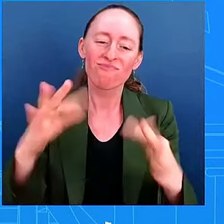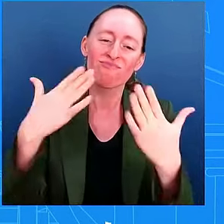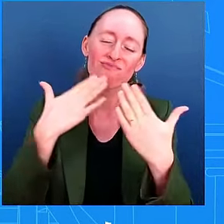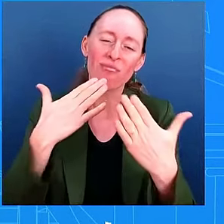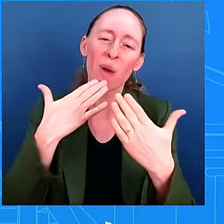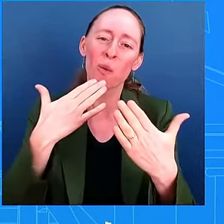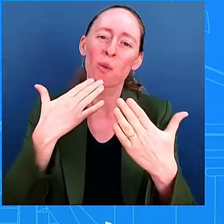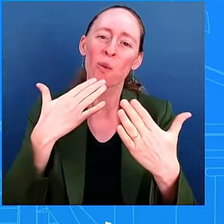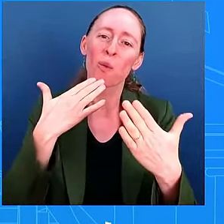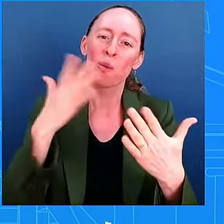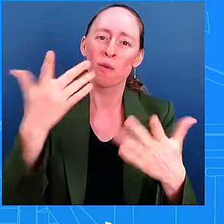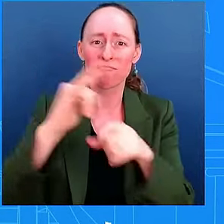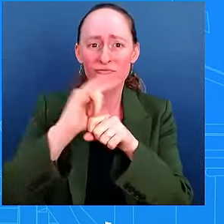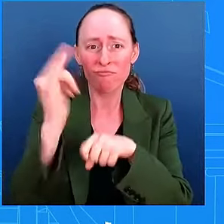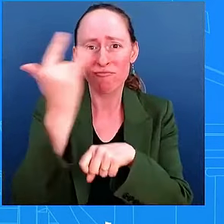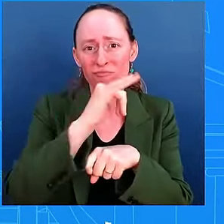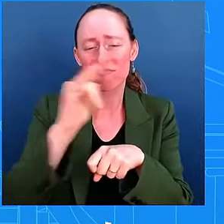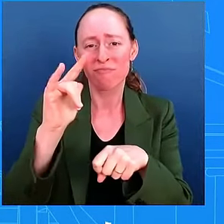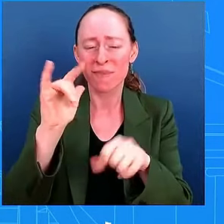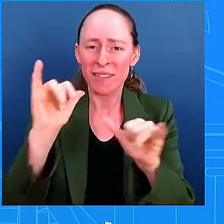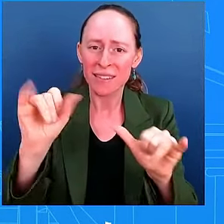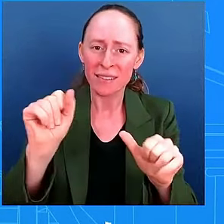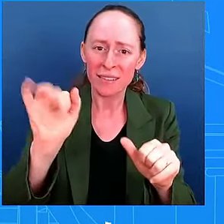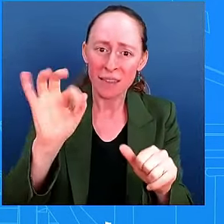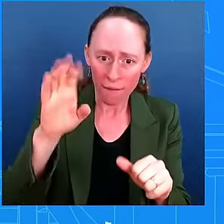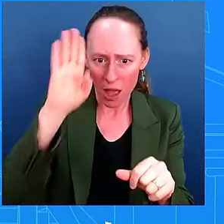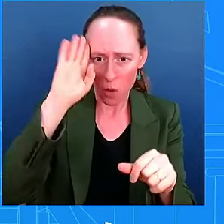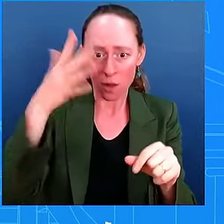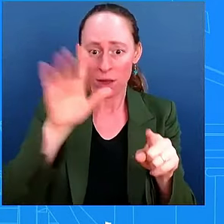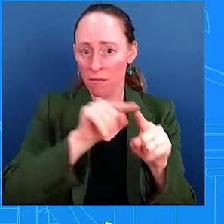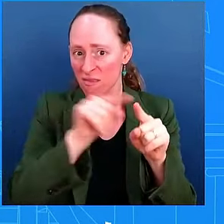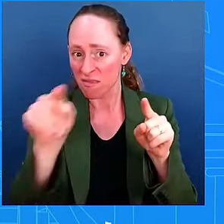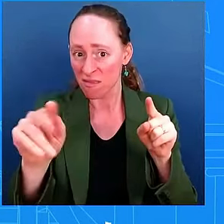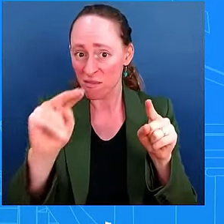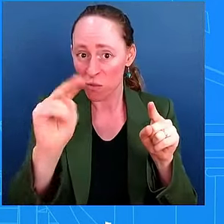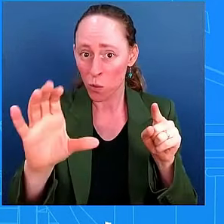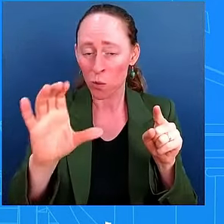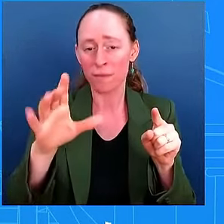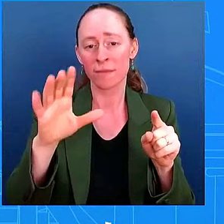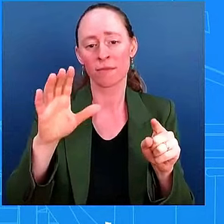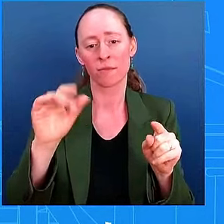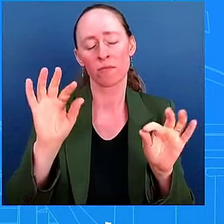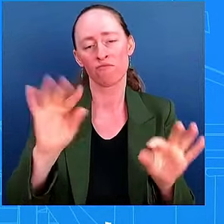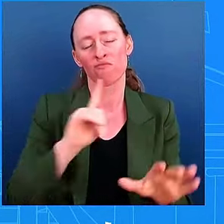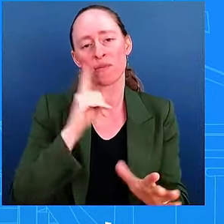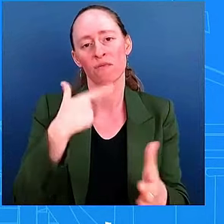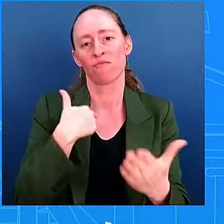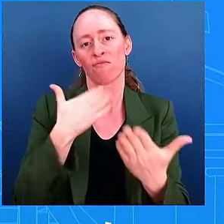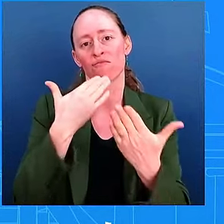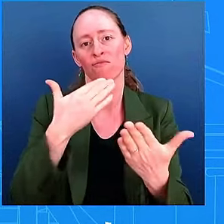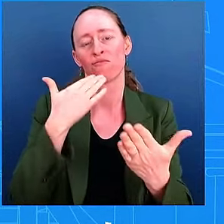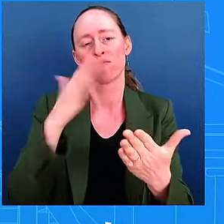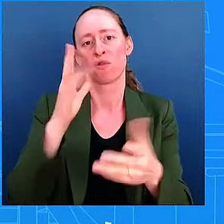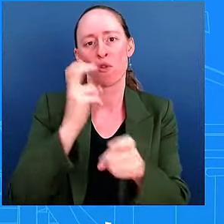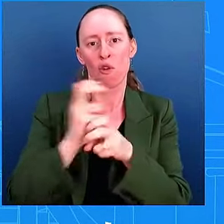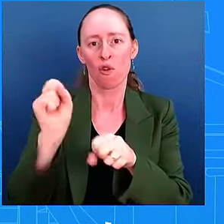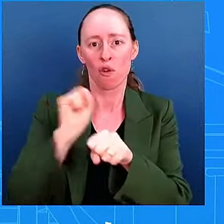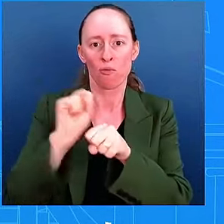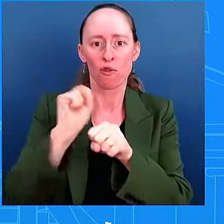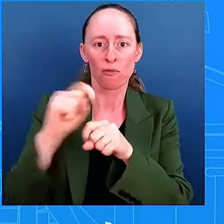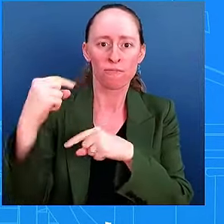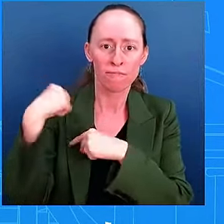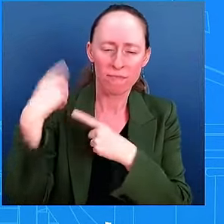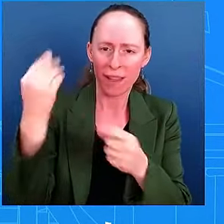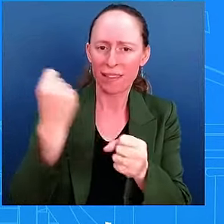for some time helping on the ground there. We really appreciate everything that you're doing at Safe Travels to Florida tonight. Thanks, Corrine. Thanks, everybody.